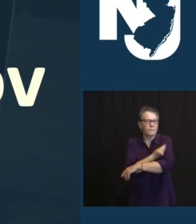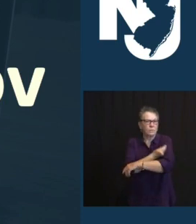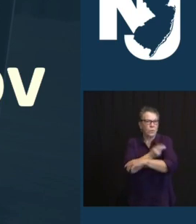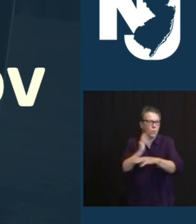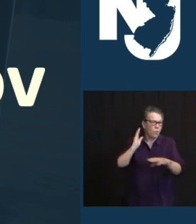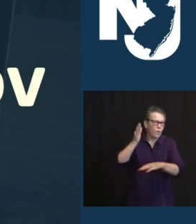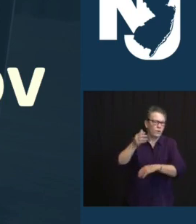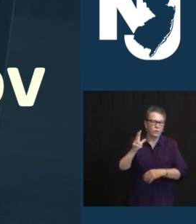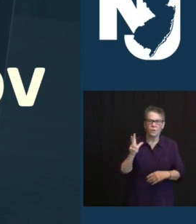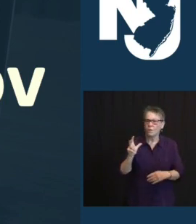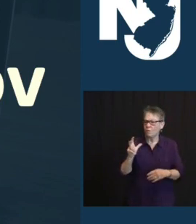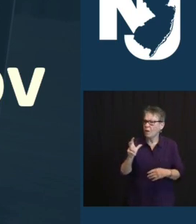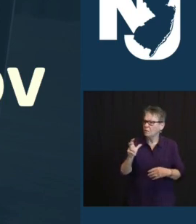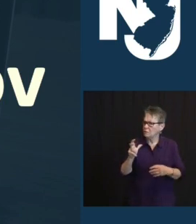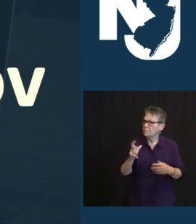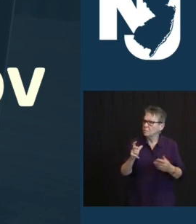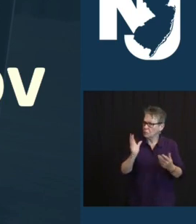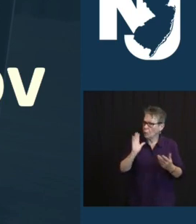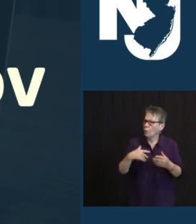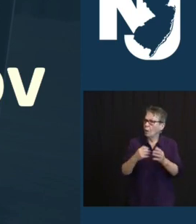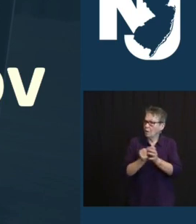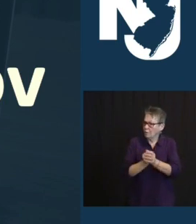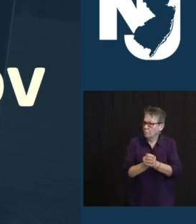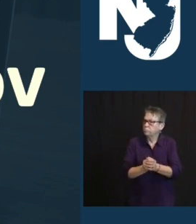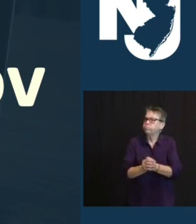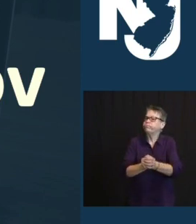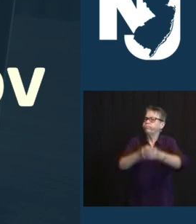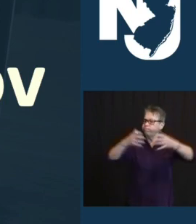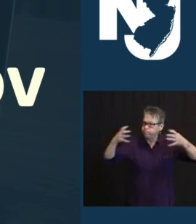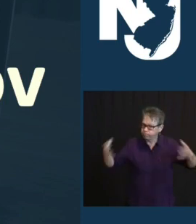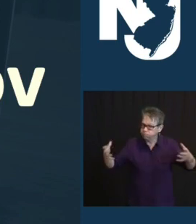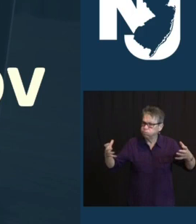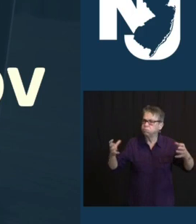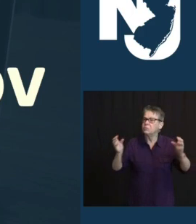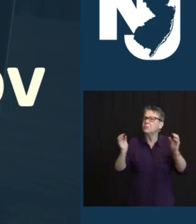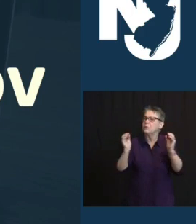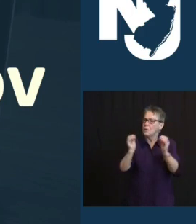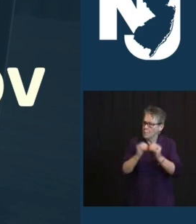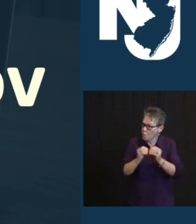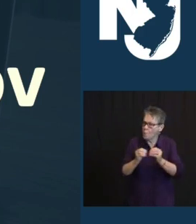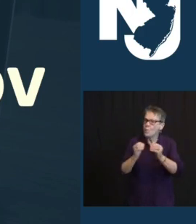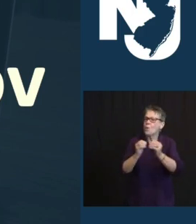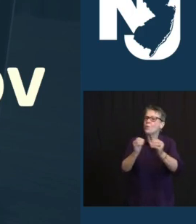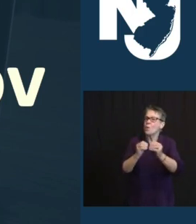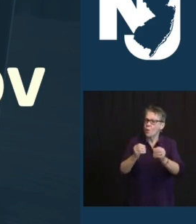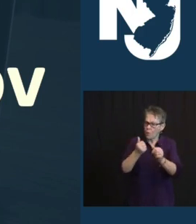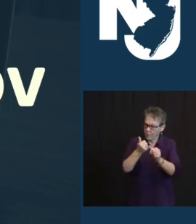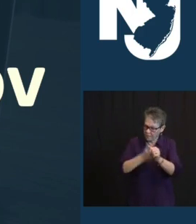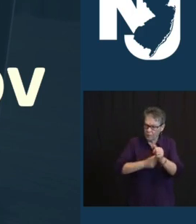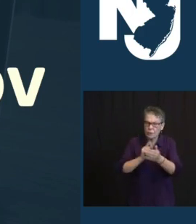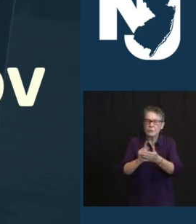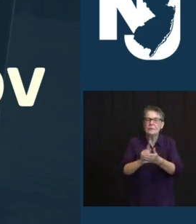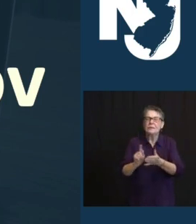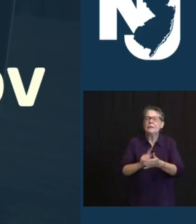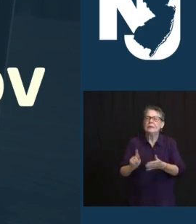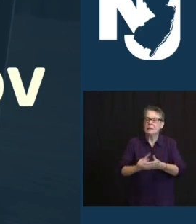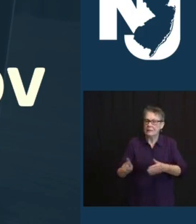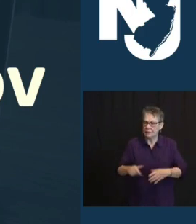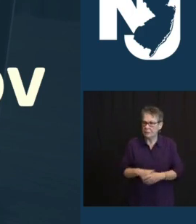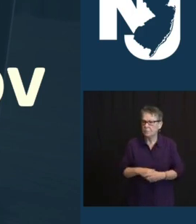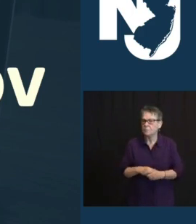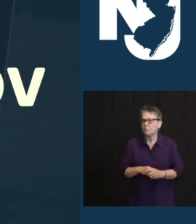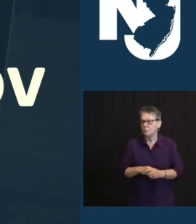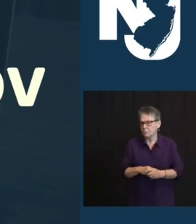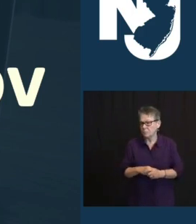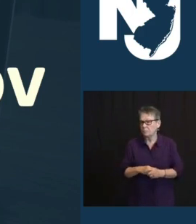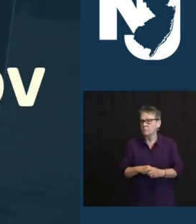MANUFACTURING PROMISE BY PFIZER AND MODERNA ADD TO OUR WEEKLY INVENTORIES, WE WILL NOT ONLY BE ABLE TO ENSURE THESE 300